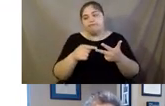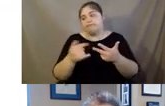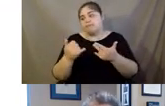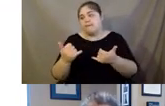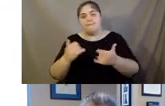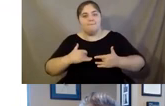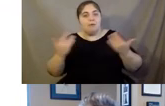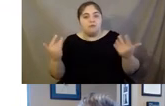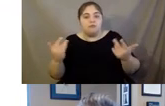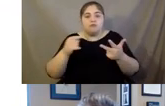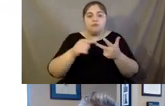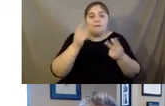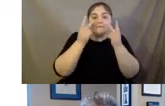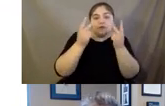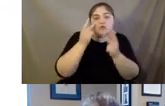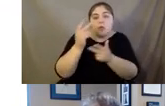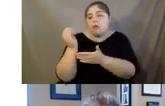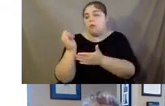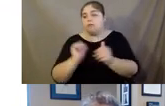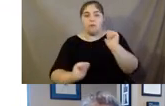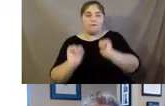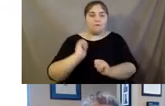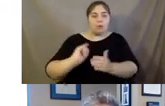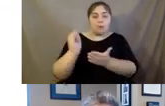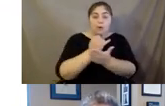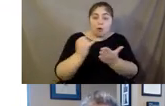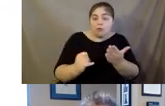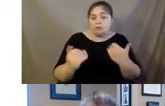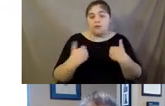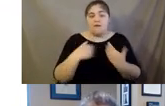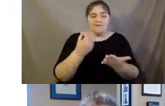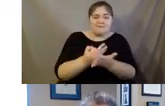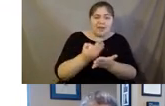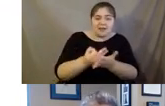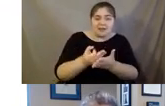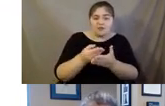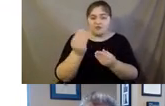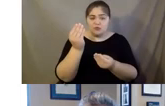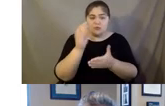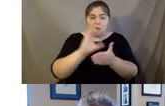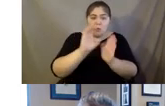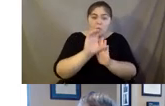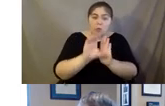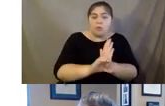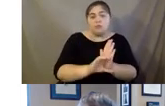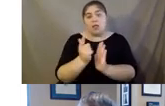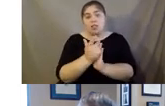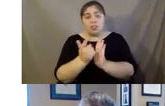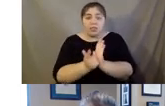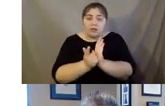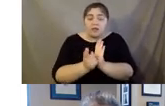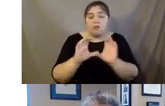and visual and performing arts. There's financial courses, uh, legal issues. We have some writing